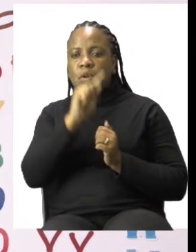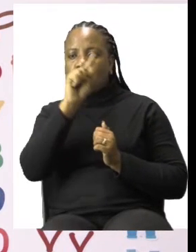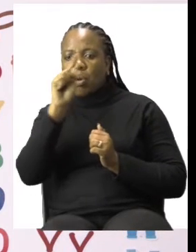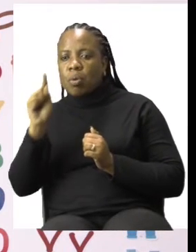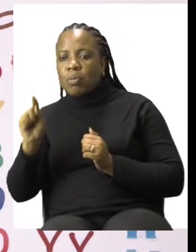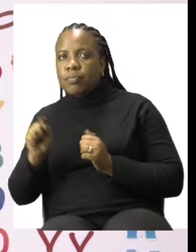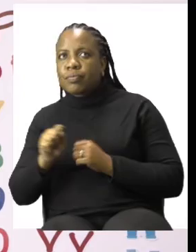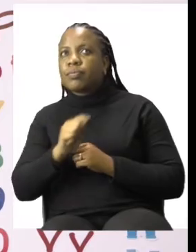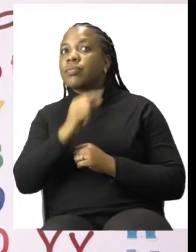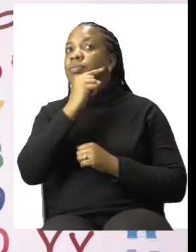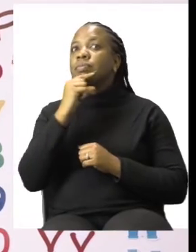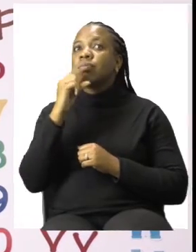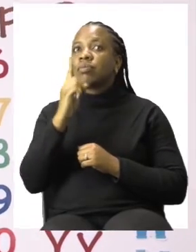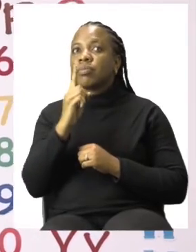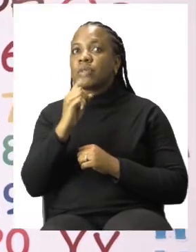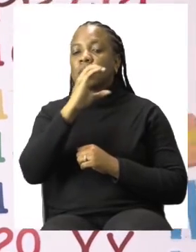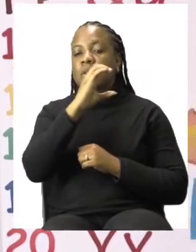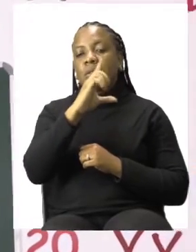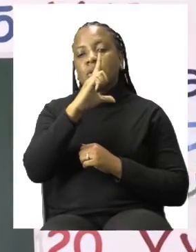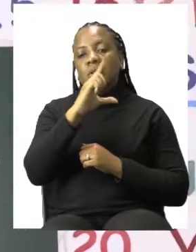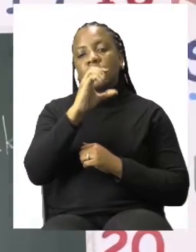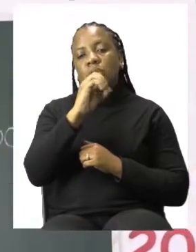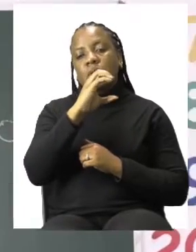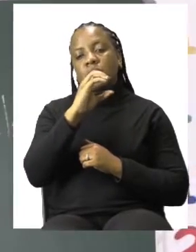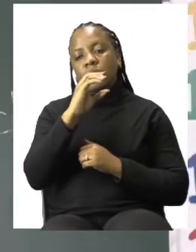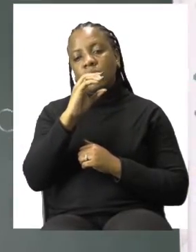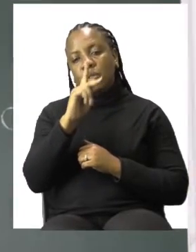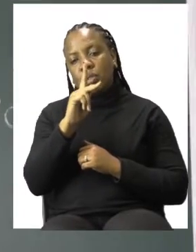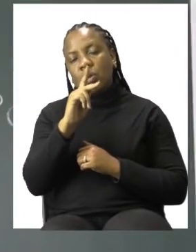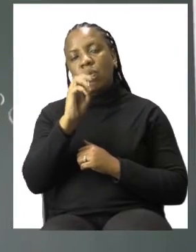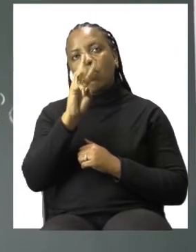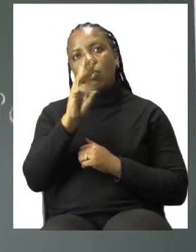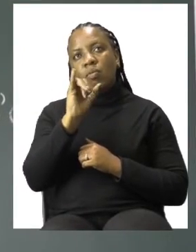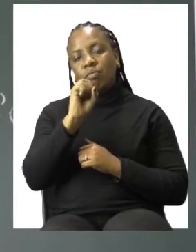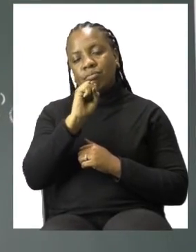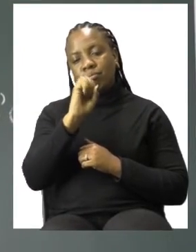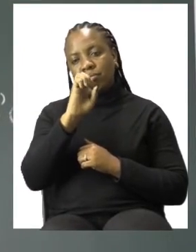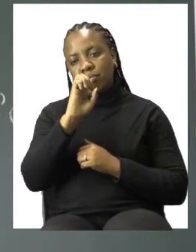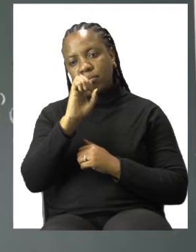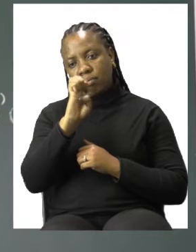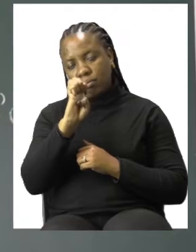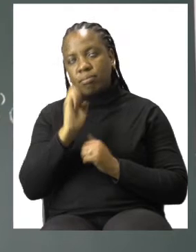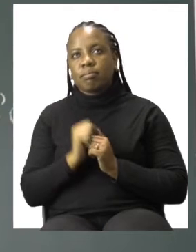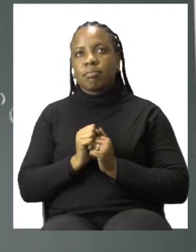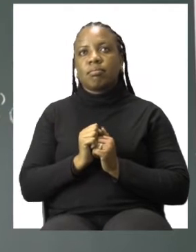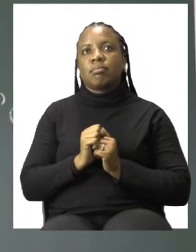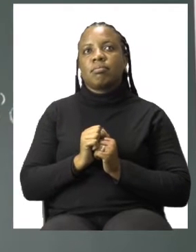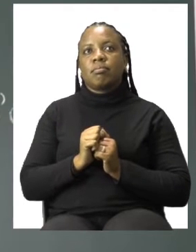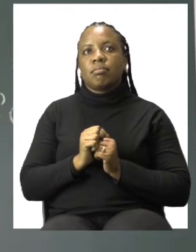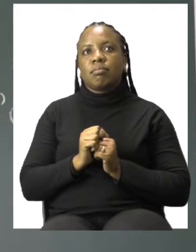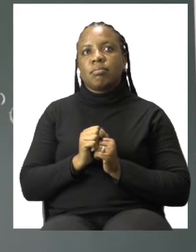And we move with our hands. Now these are called